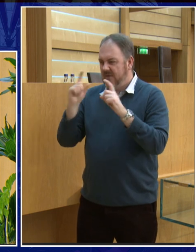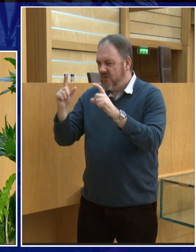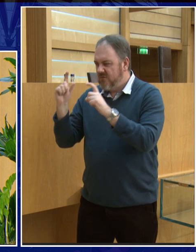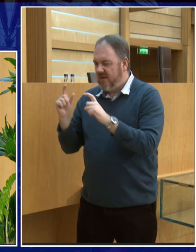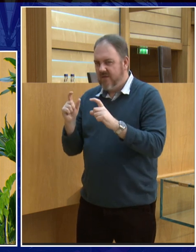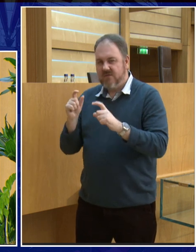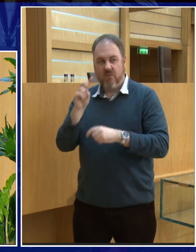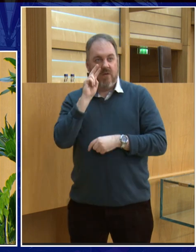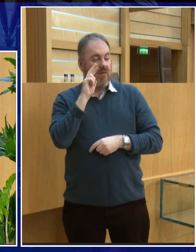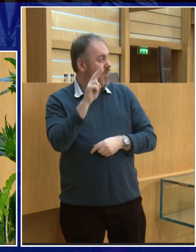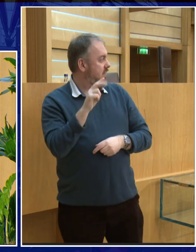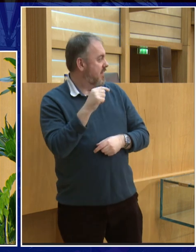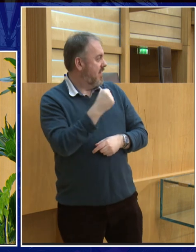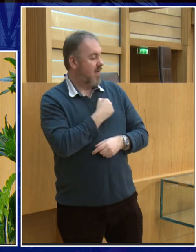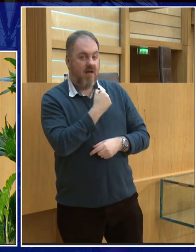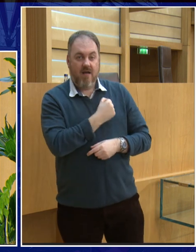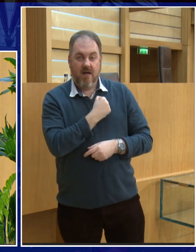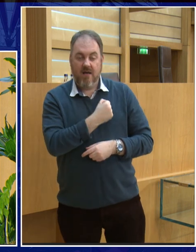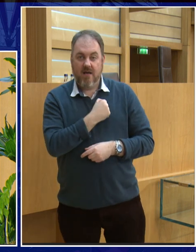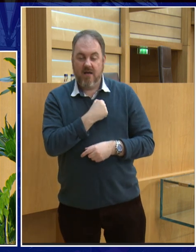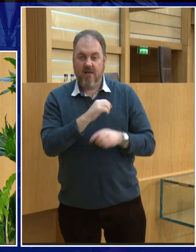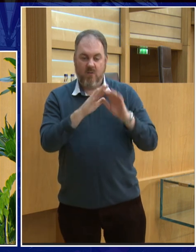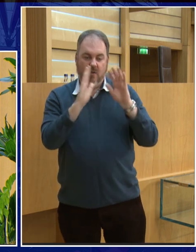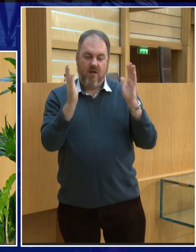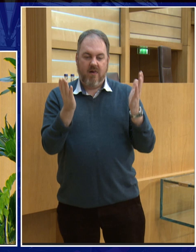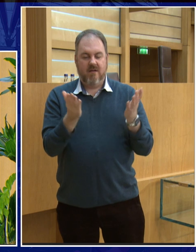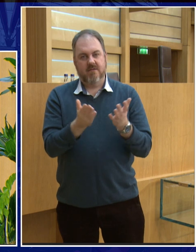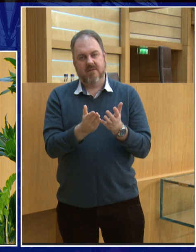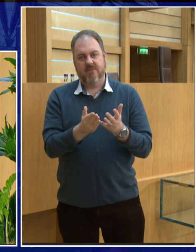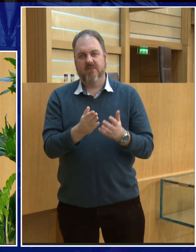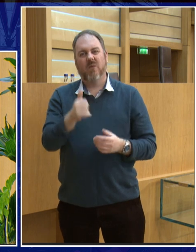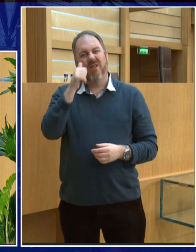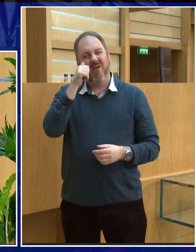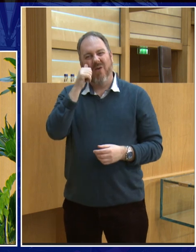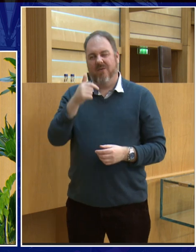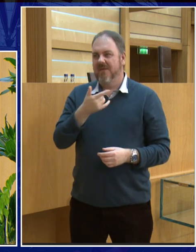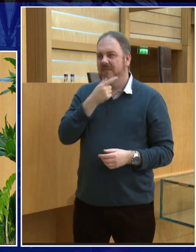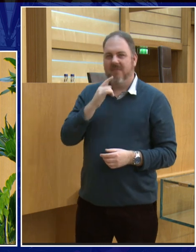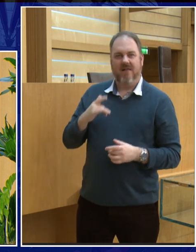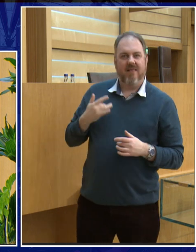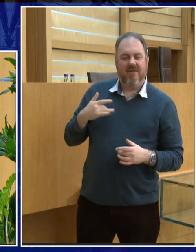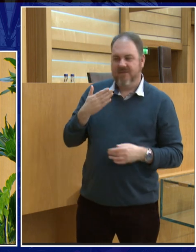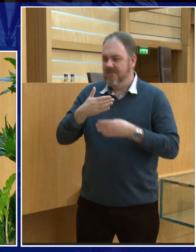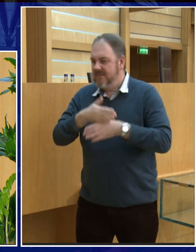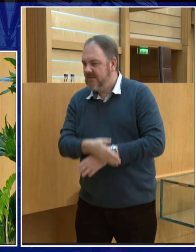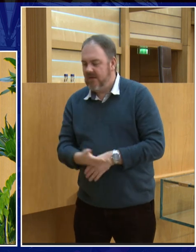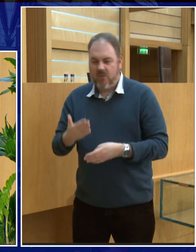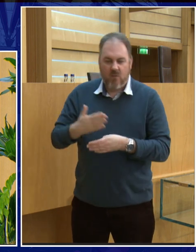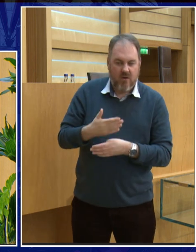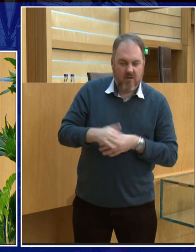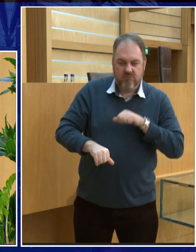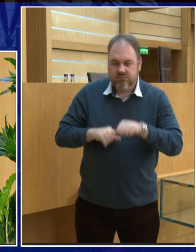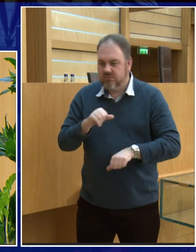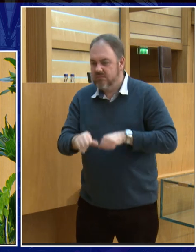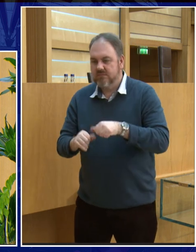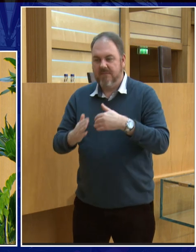saw the earth more like this. When we're living on the earth we sort of run around its surface and we're all very busy and all doing lots and lots of things but